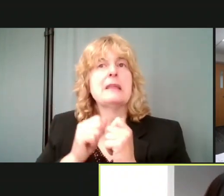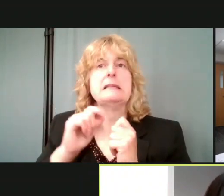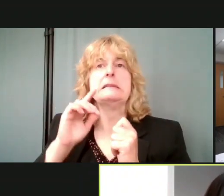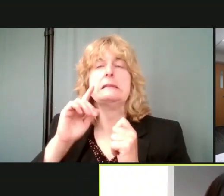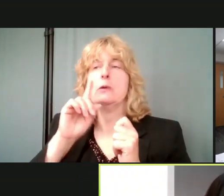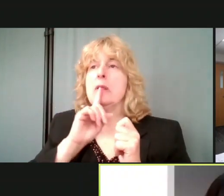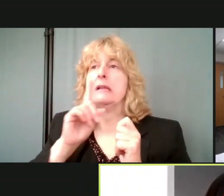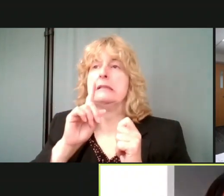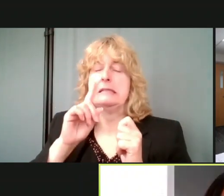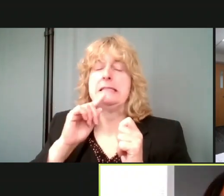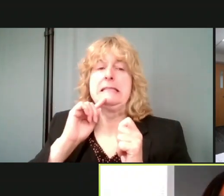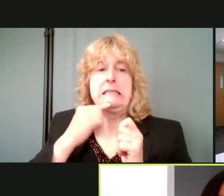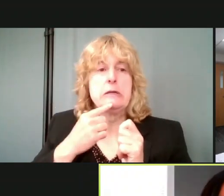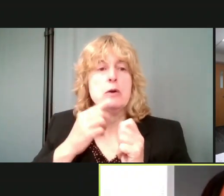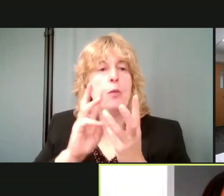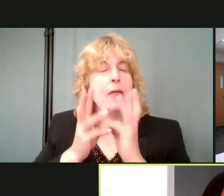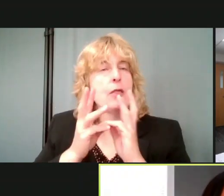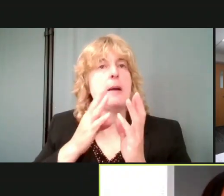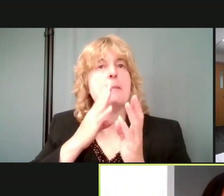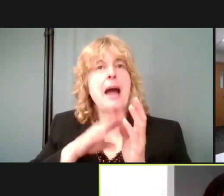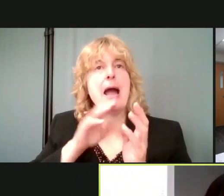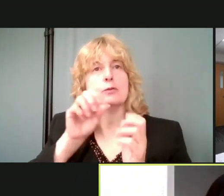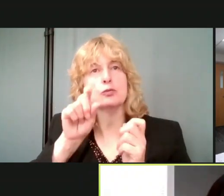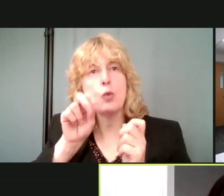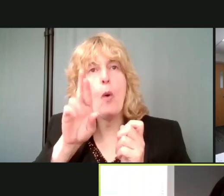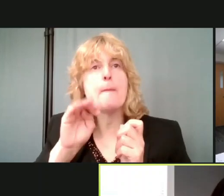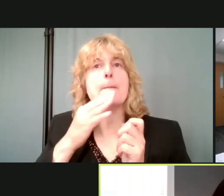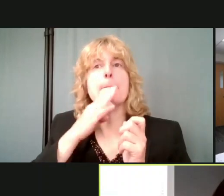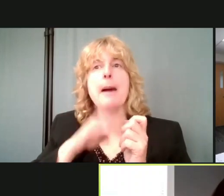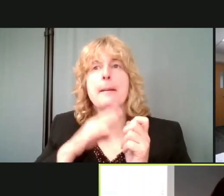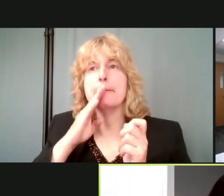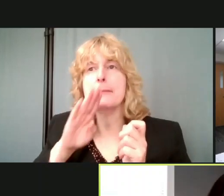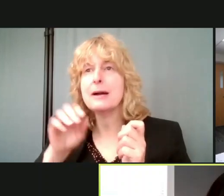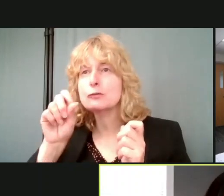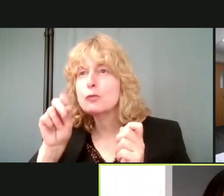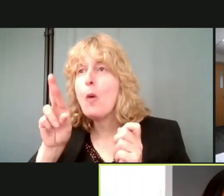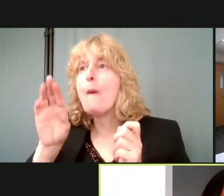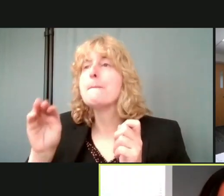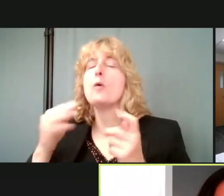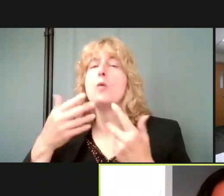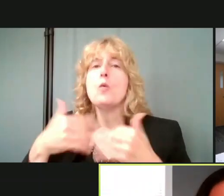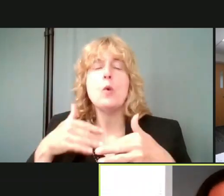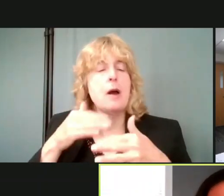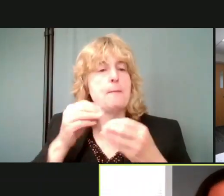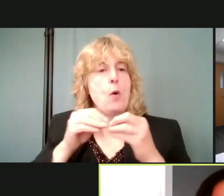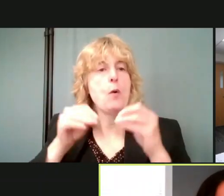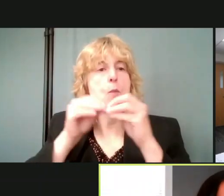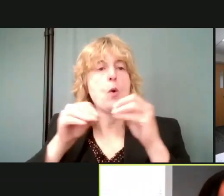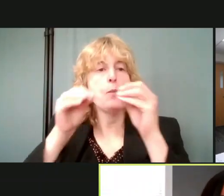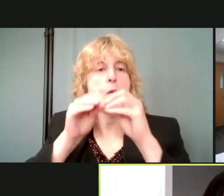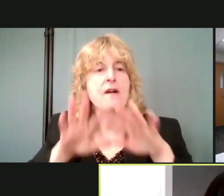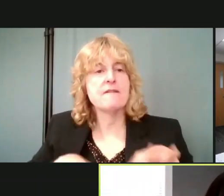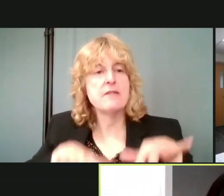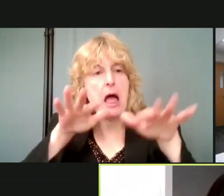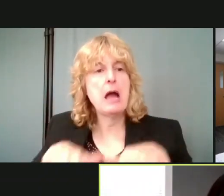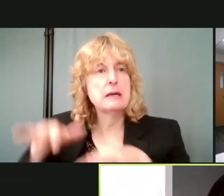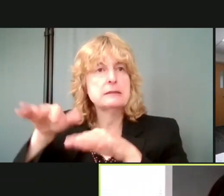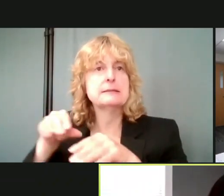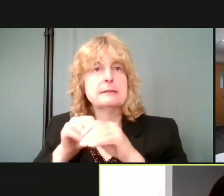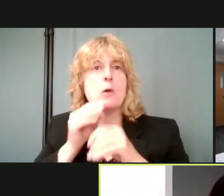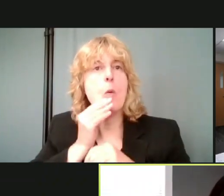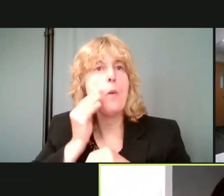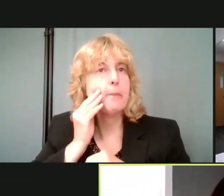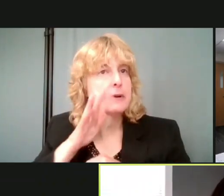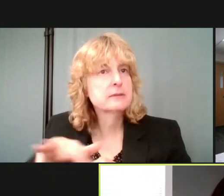storms. keep seeing more and more cases of flooding going on in homes. so today, um, I'm going to talk to you a little bit about what's going on